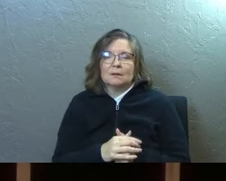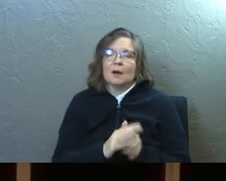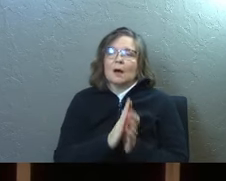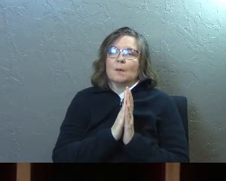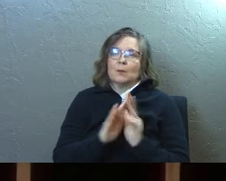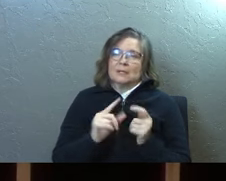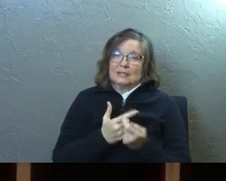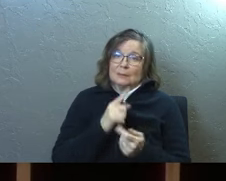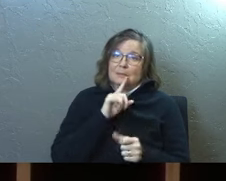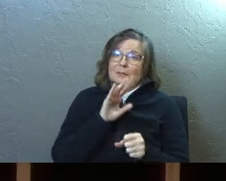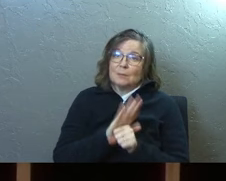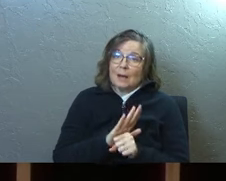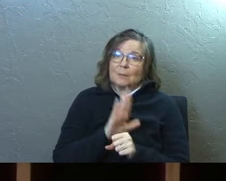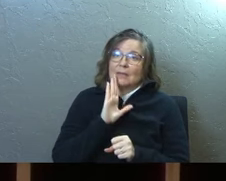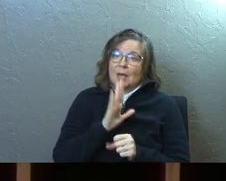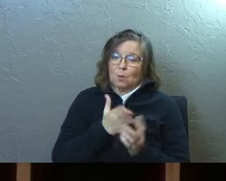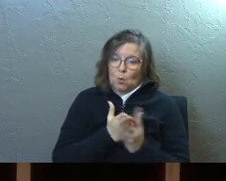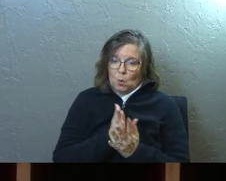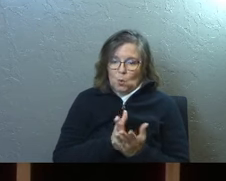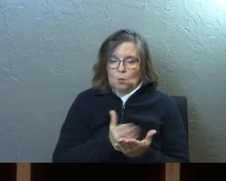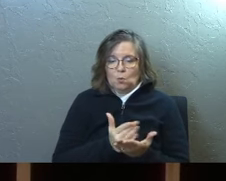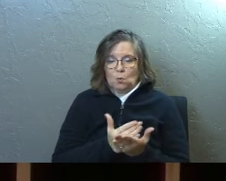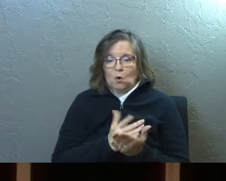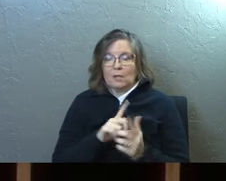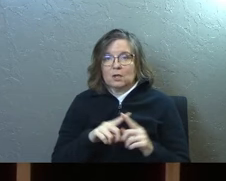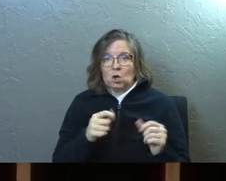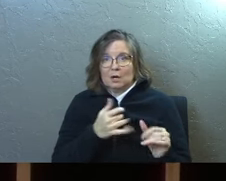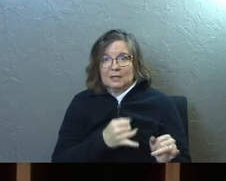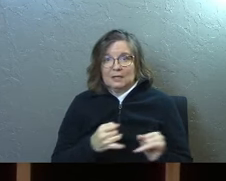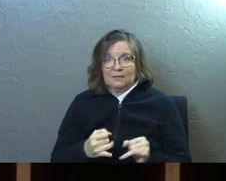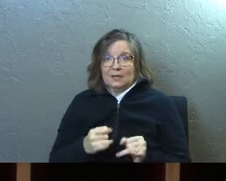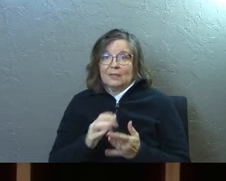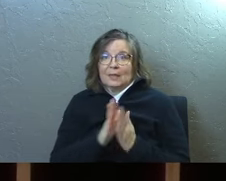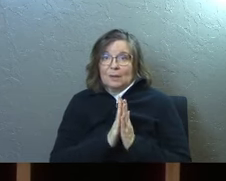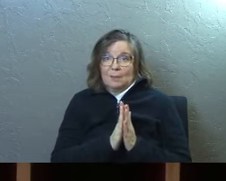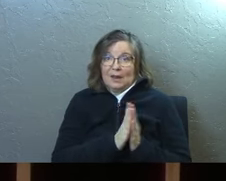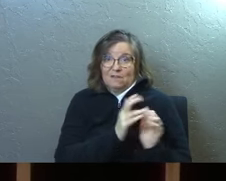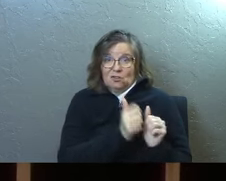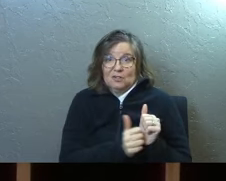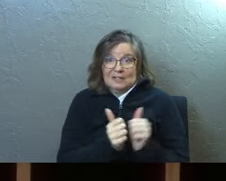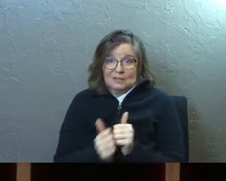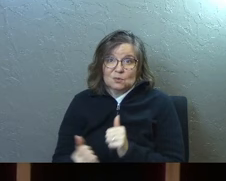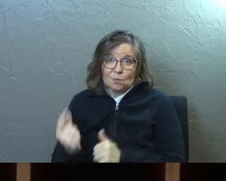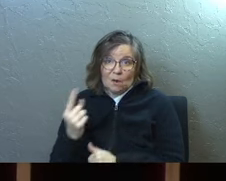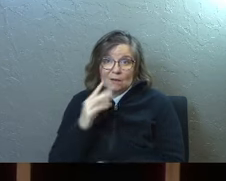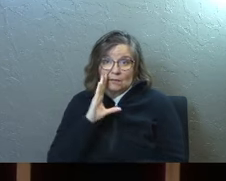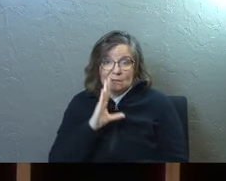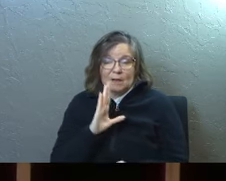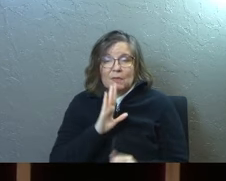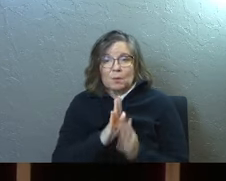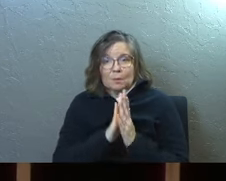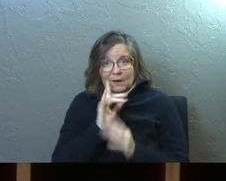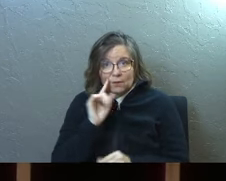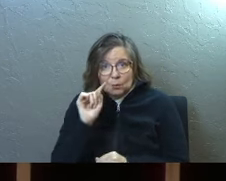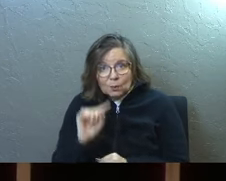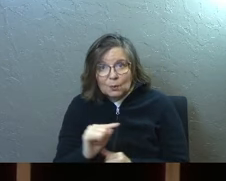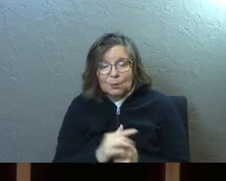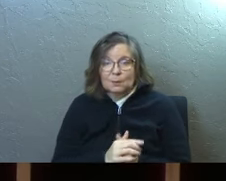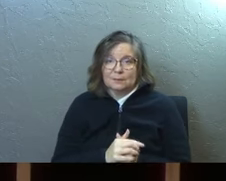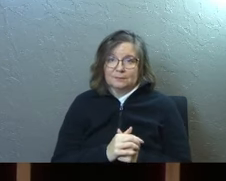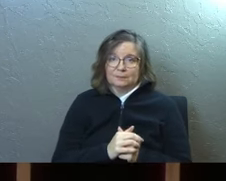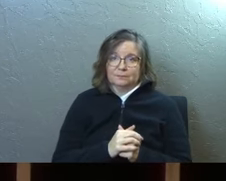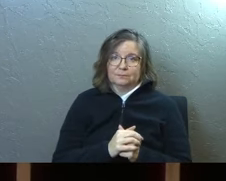Our prayer team has promised me that they're going to go through all these cards individually this week. They're going to pray over them. And they're going to pray for you.